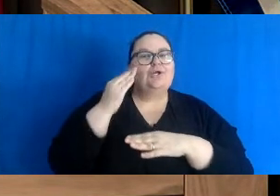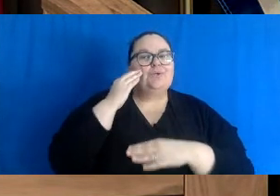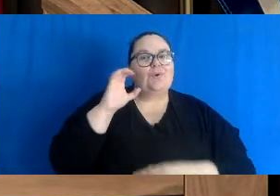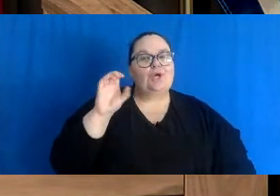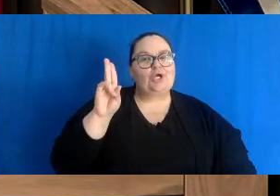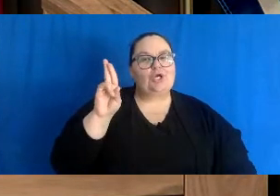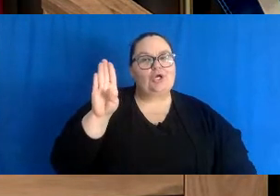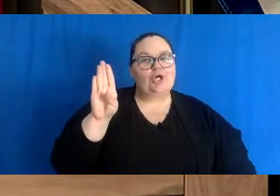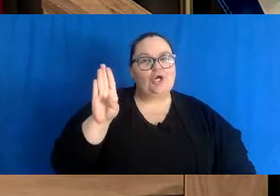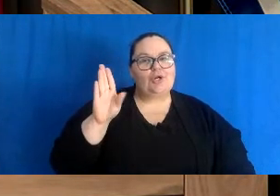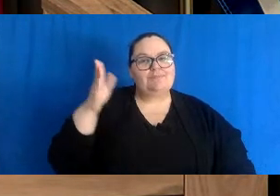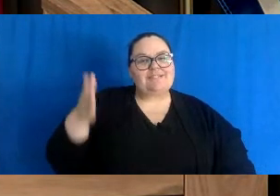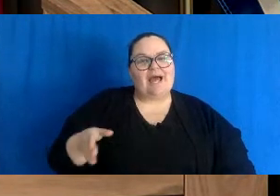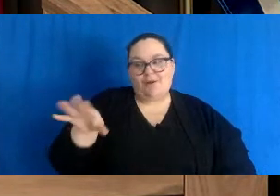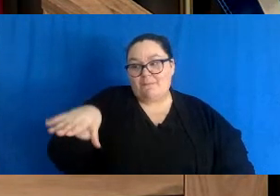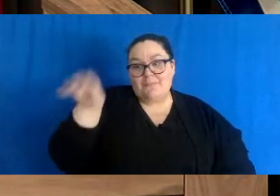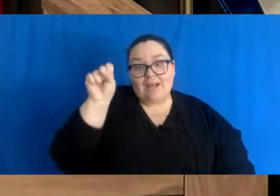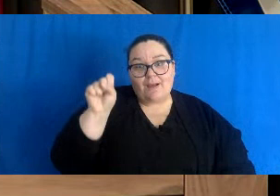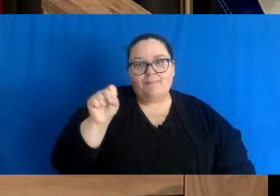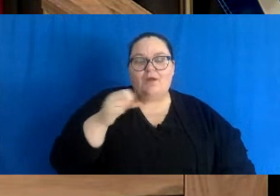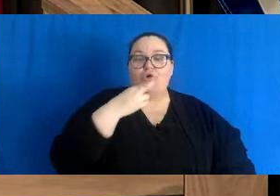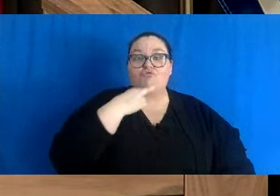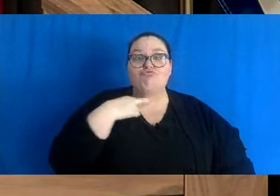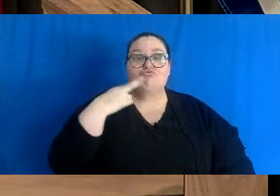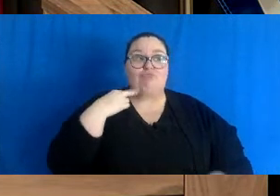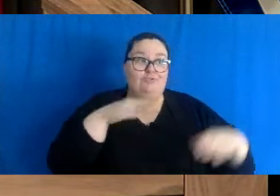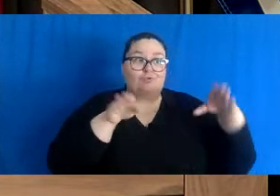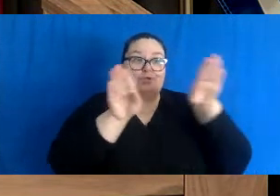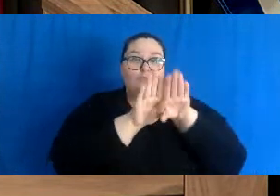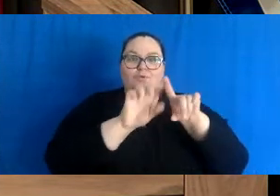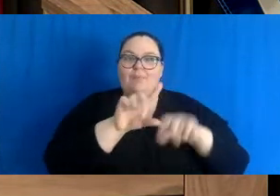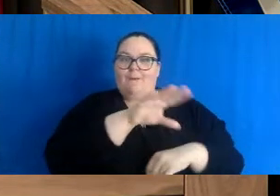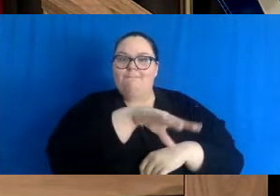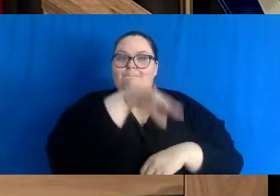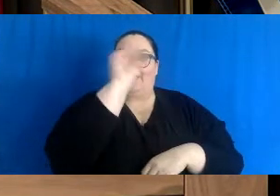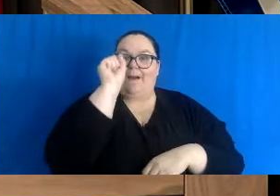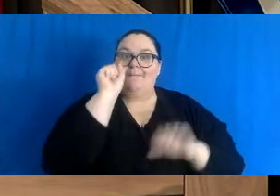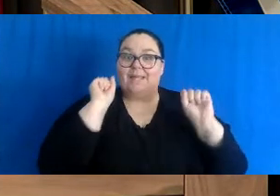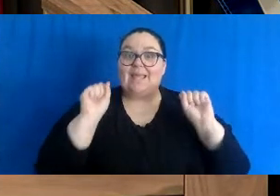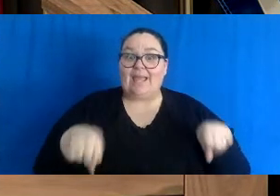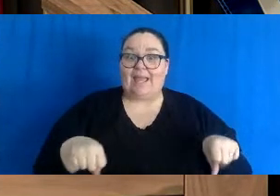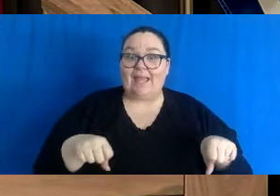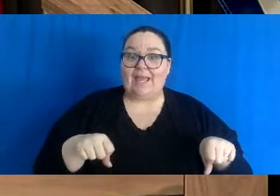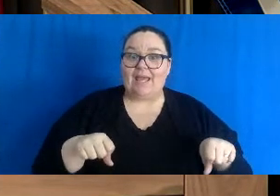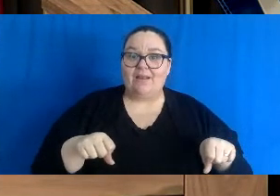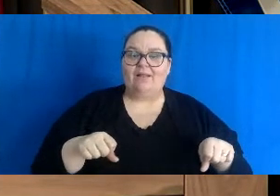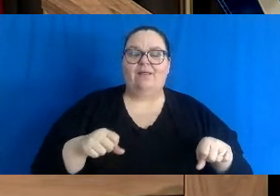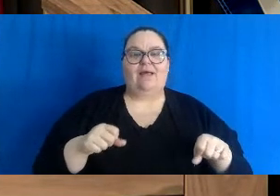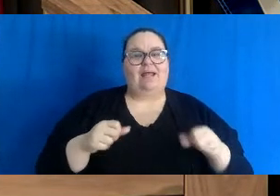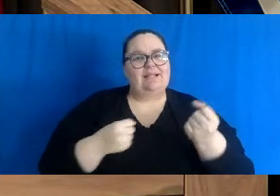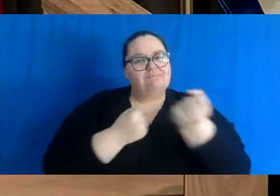order takeout from your favorite restaurants, and thank them for persevering during trying times.